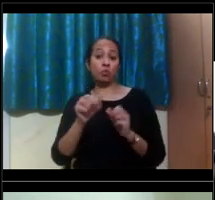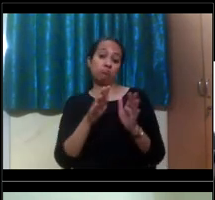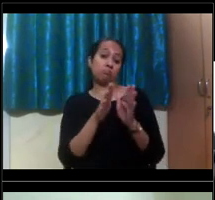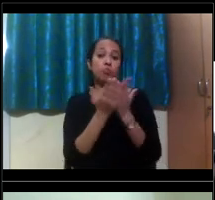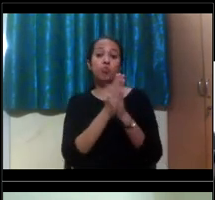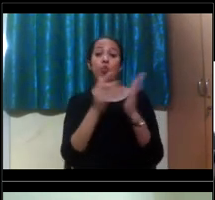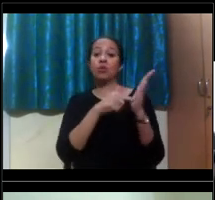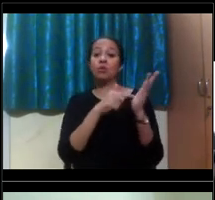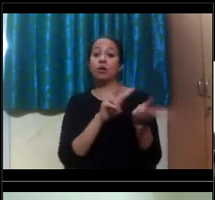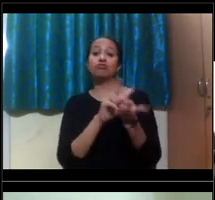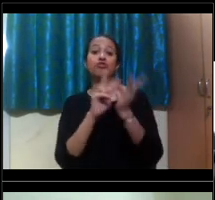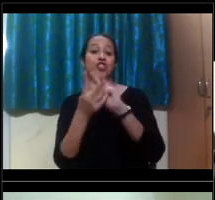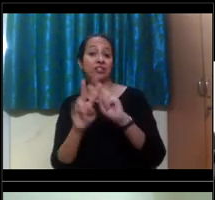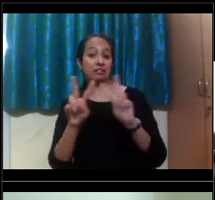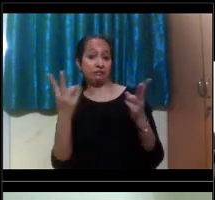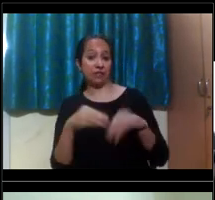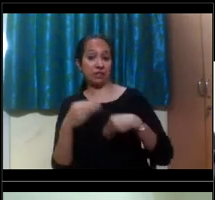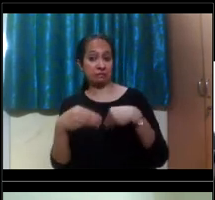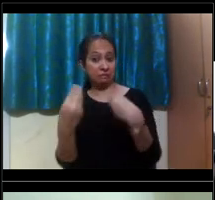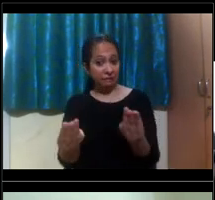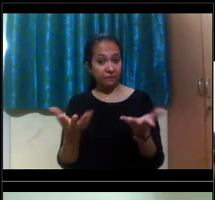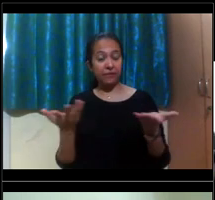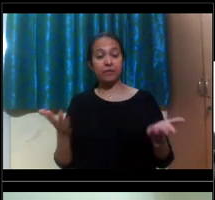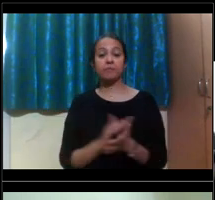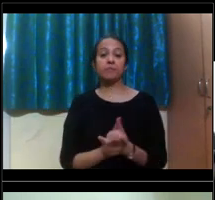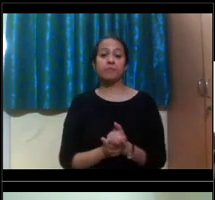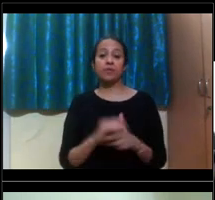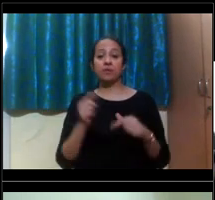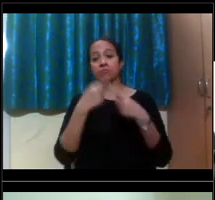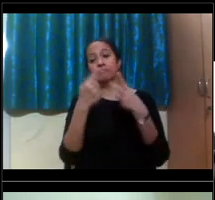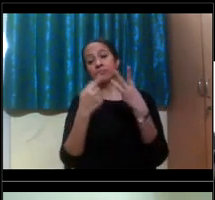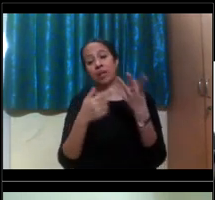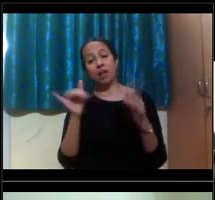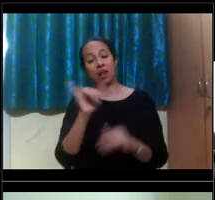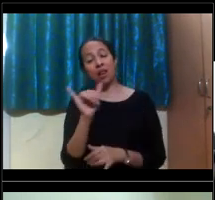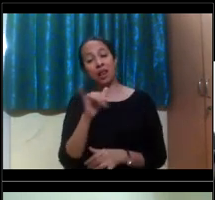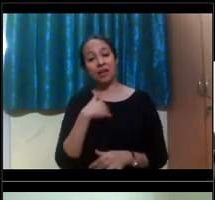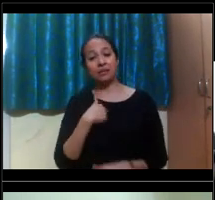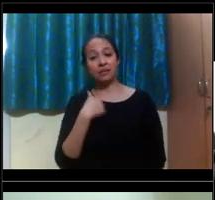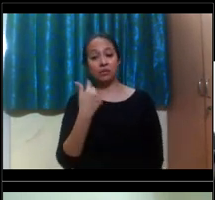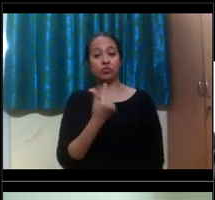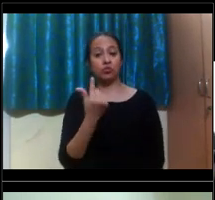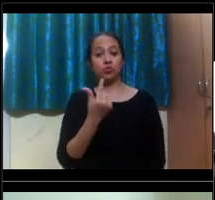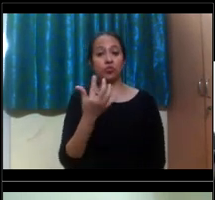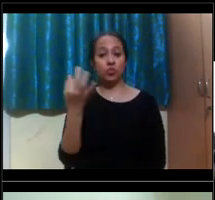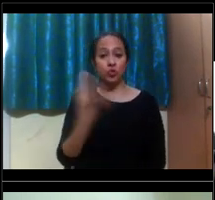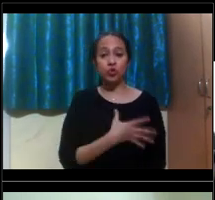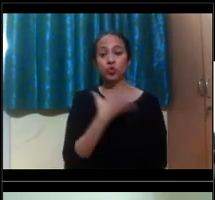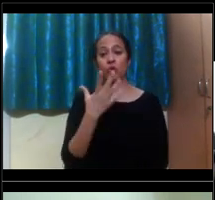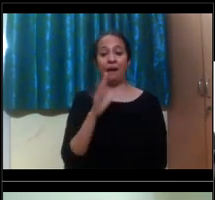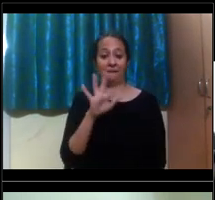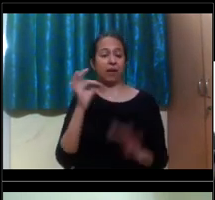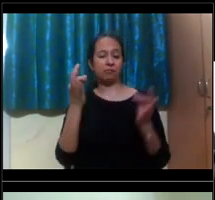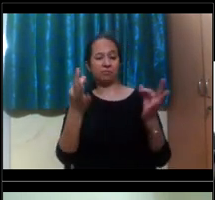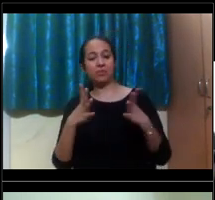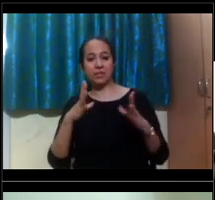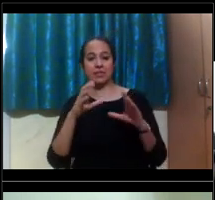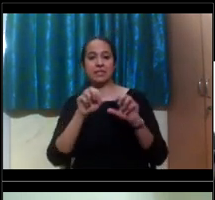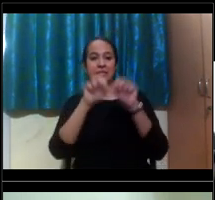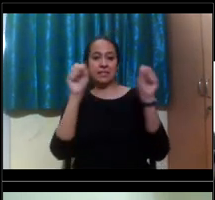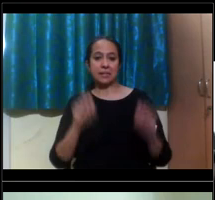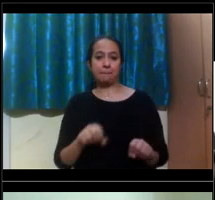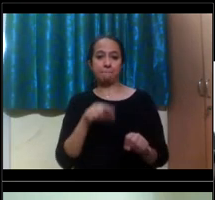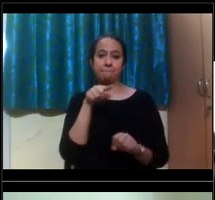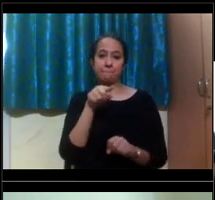Um, and also note taking pops to mind. So like, for example, we're using a really new, uh, cool system that records the lecture,